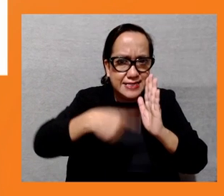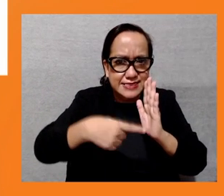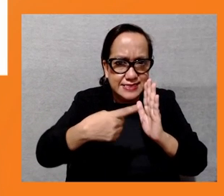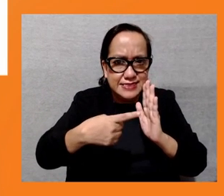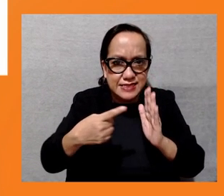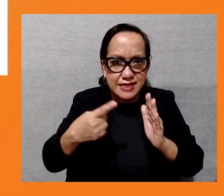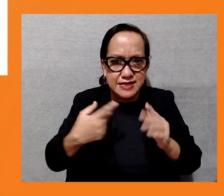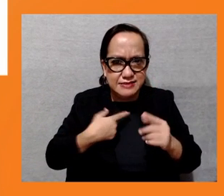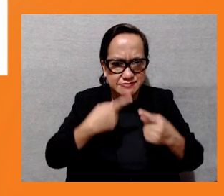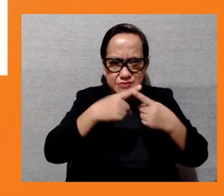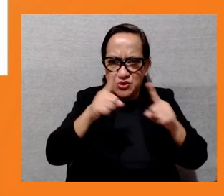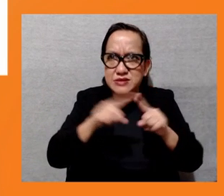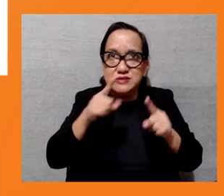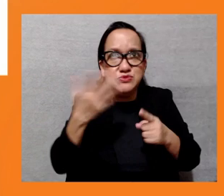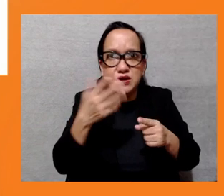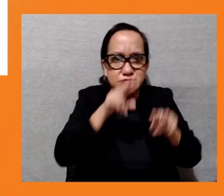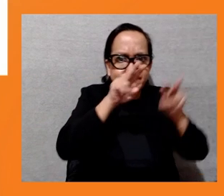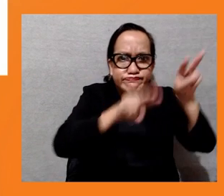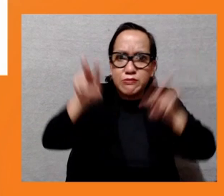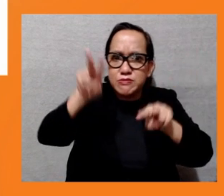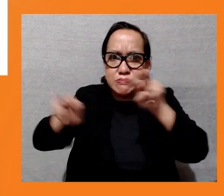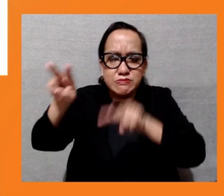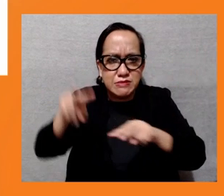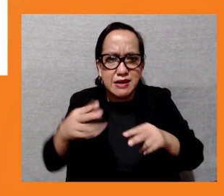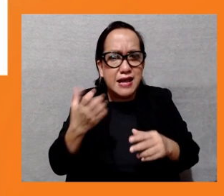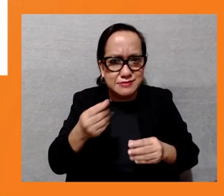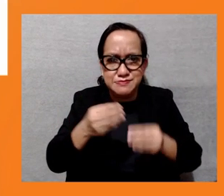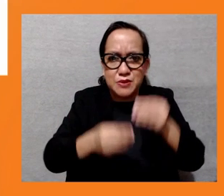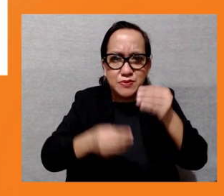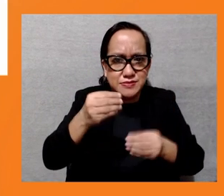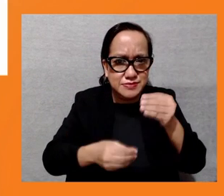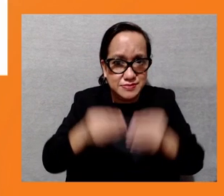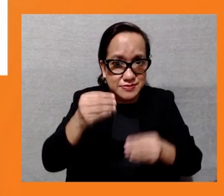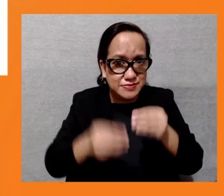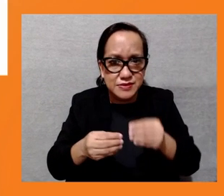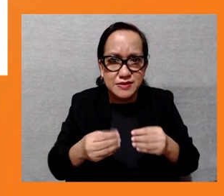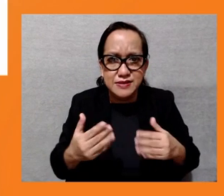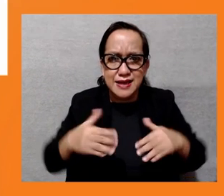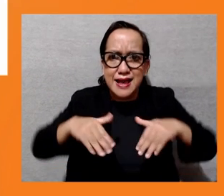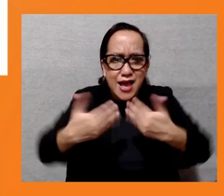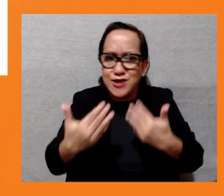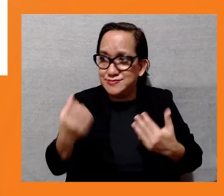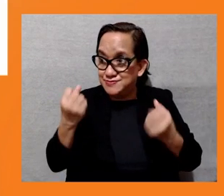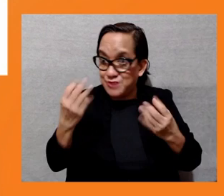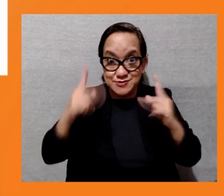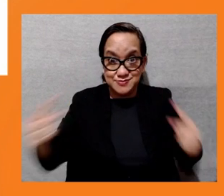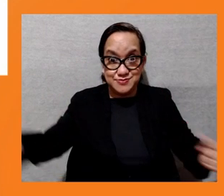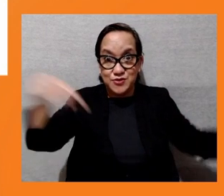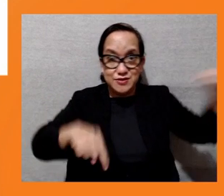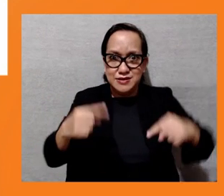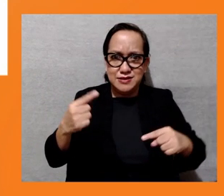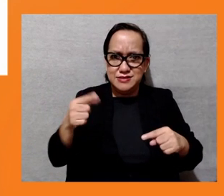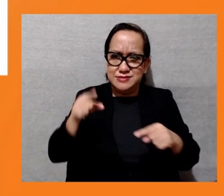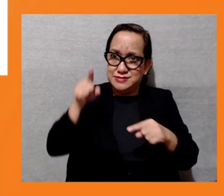companies are going to come and we don't know how they are going to operate, because they will be treated under the the national